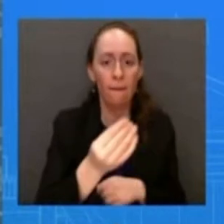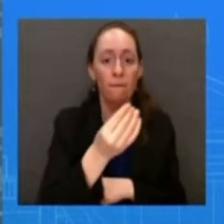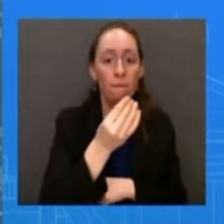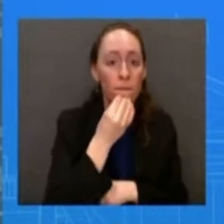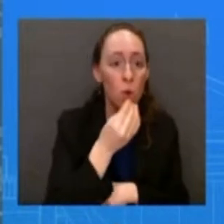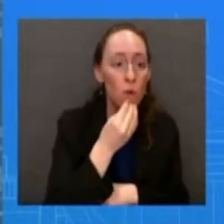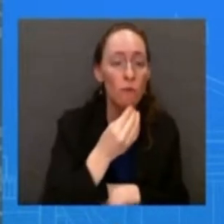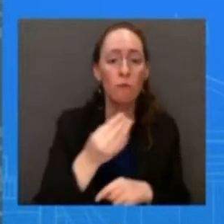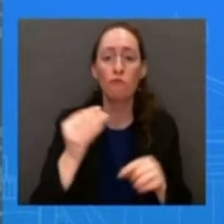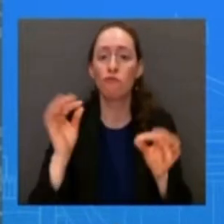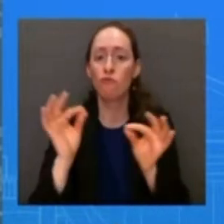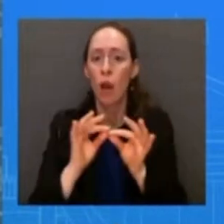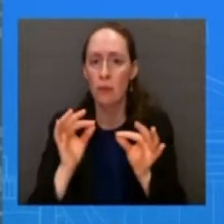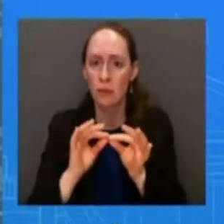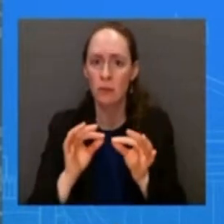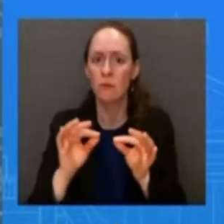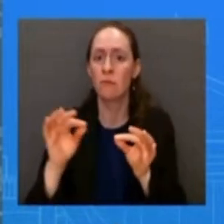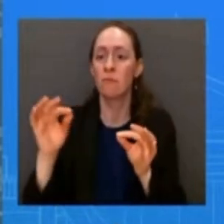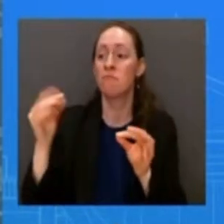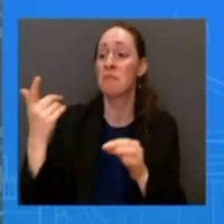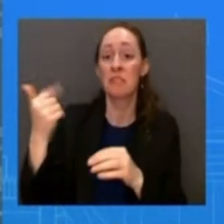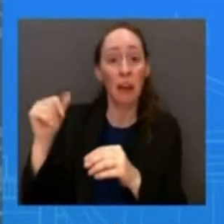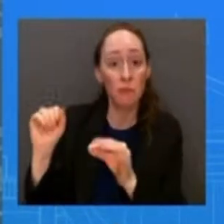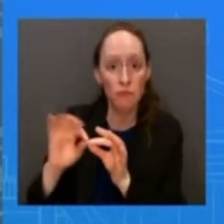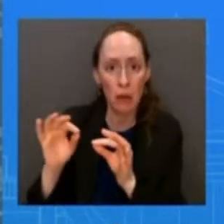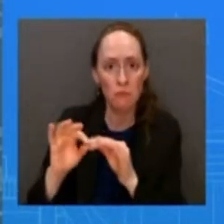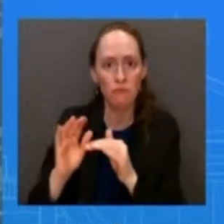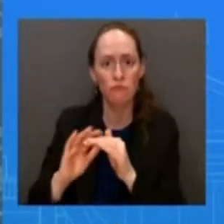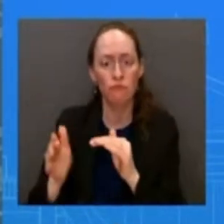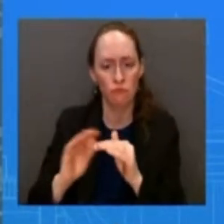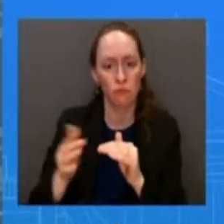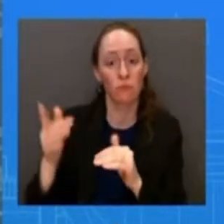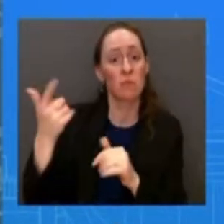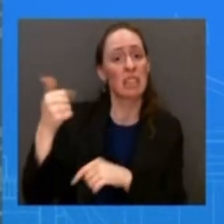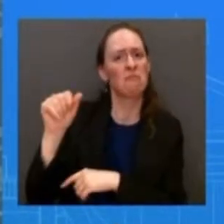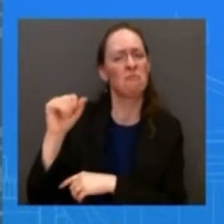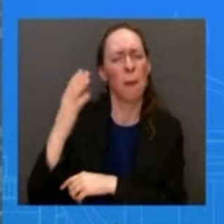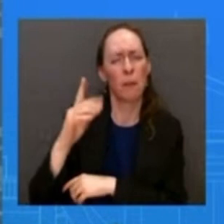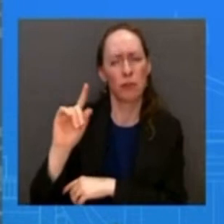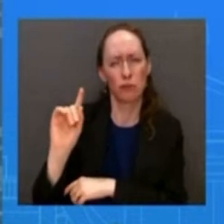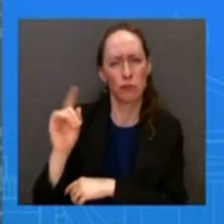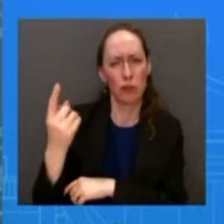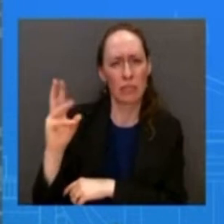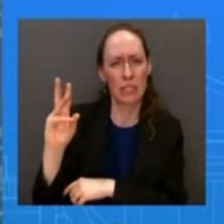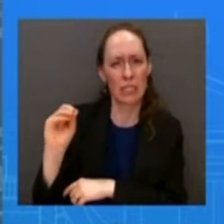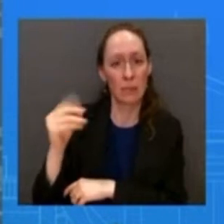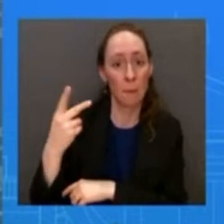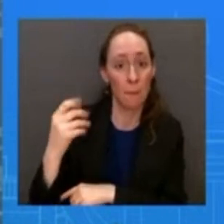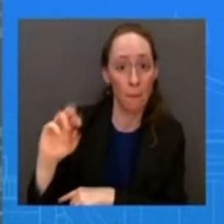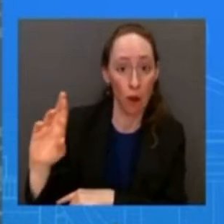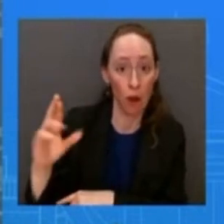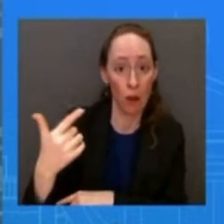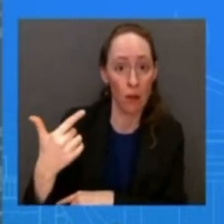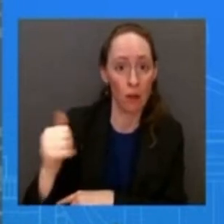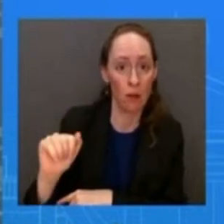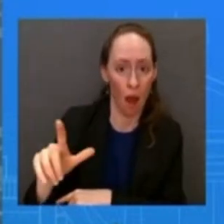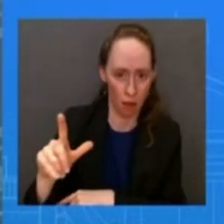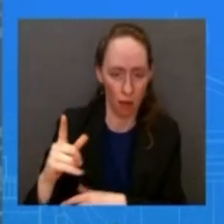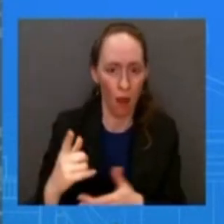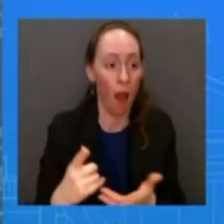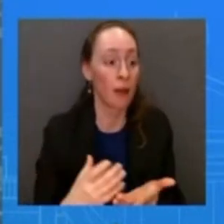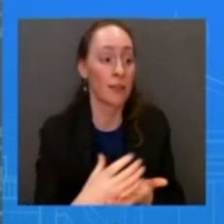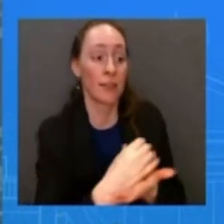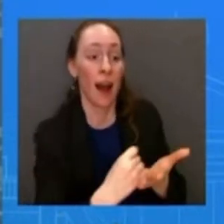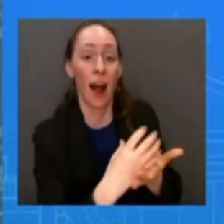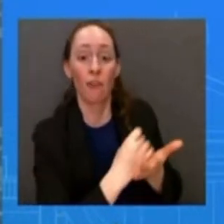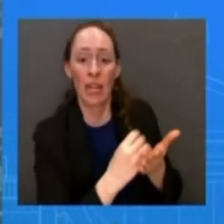from their peak real wages are up as i mentioned moments ago over the last seven months for working families even as unemployment